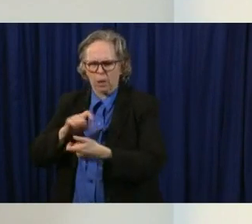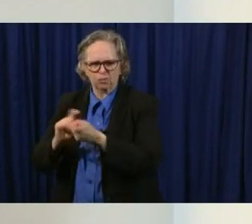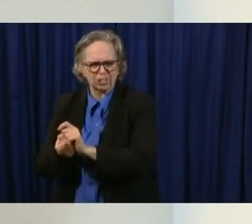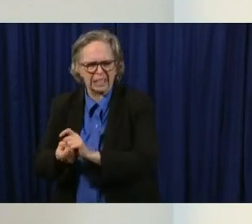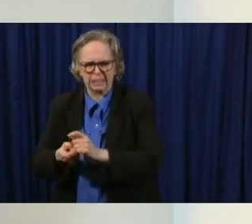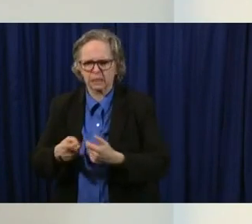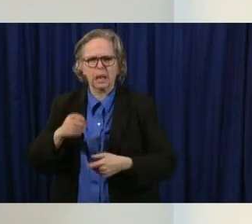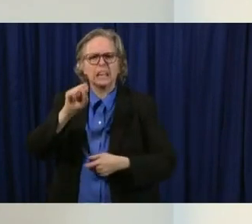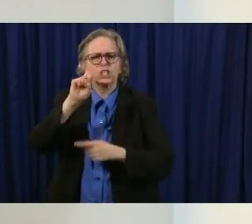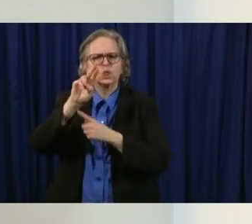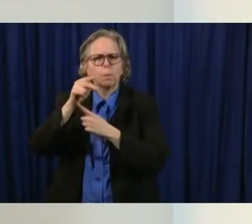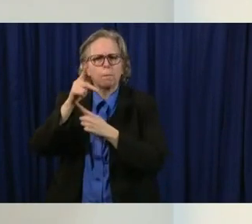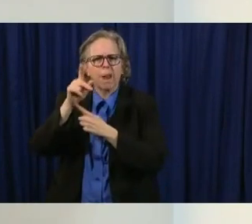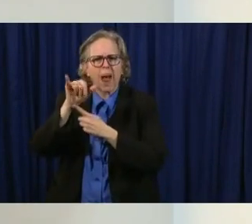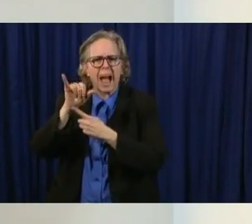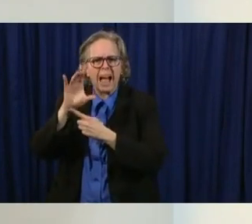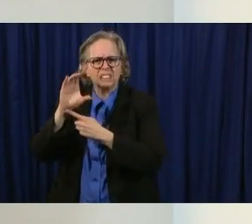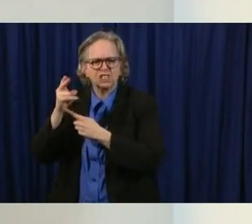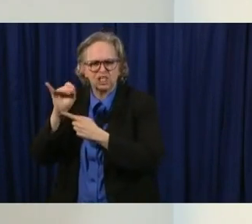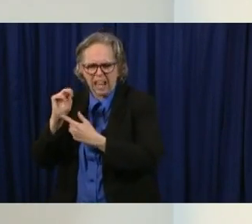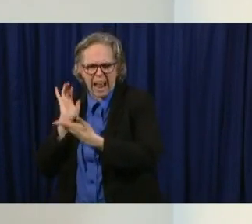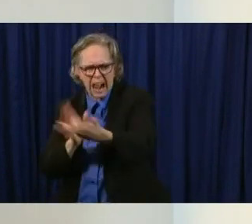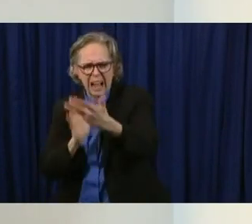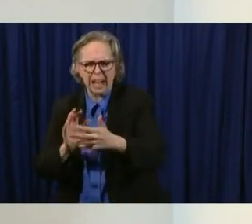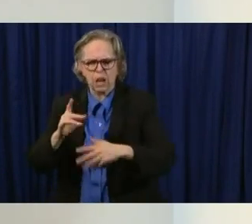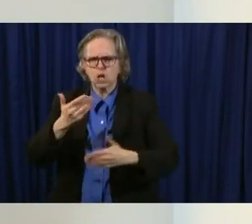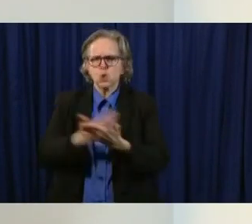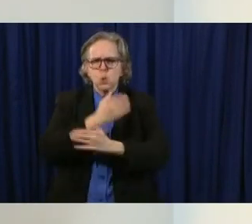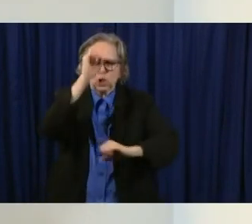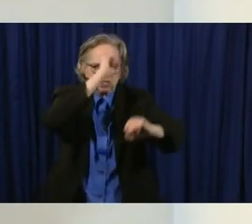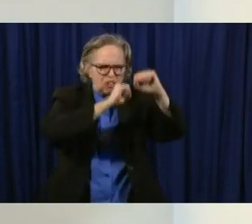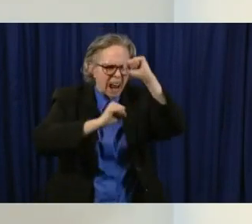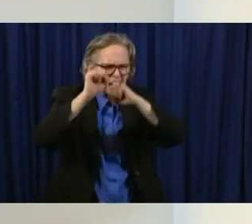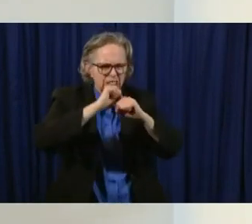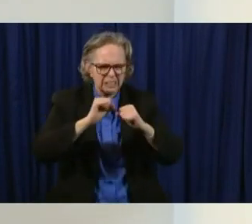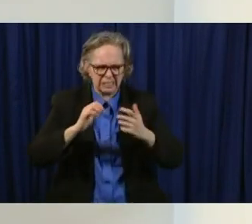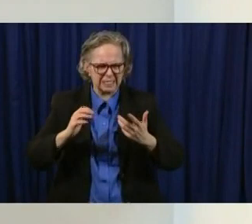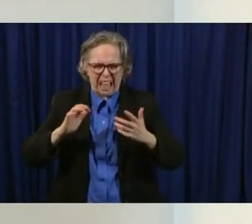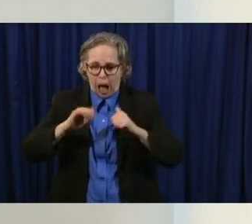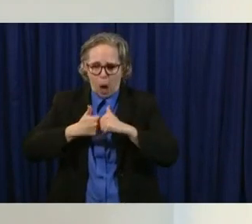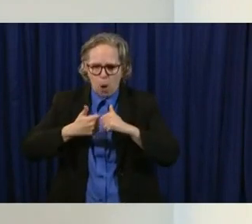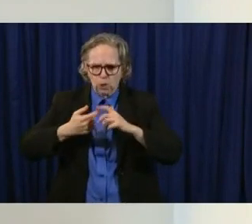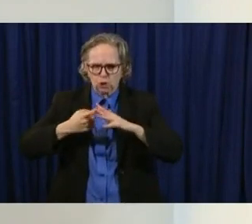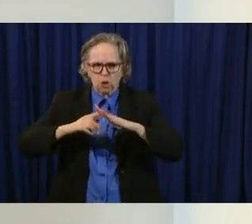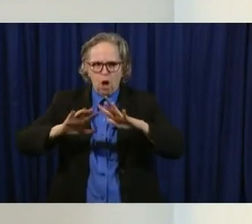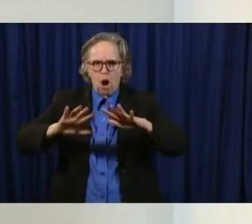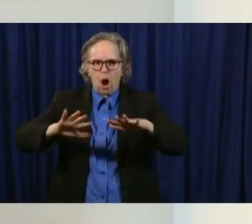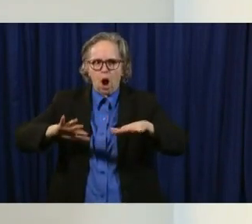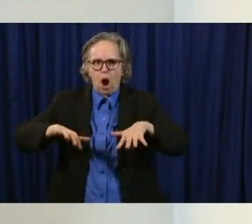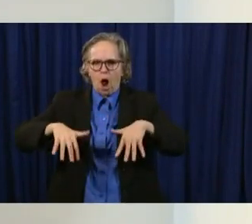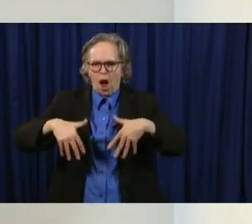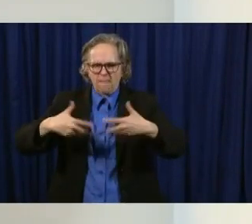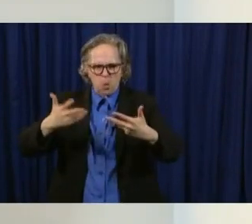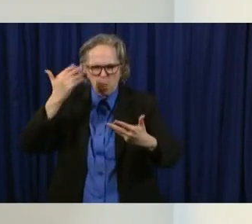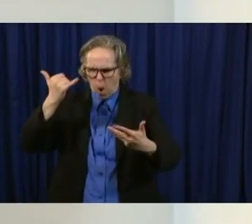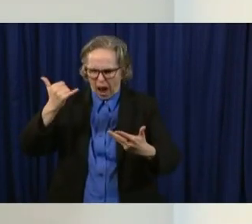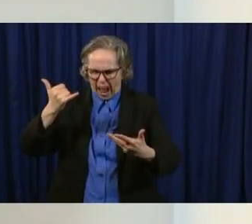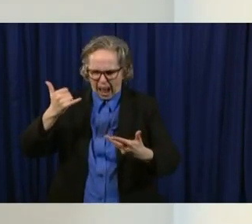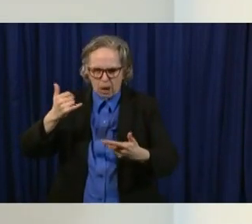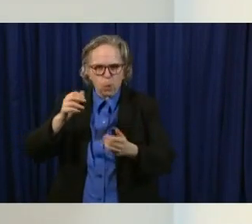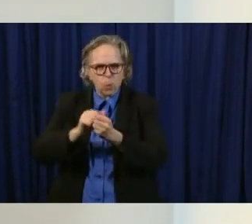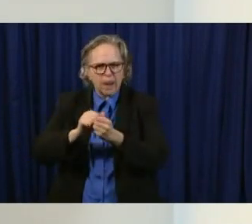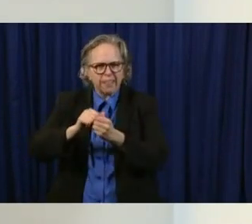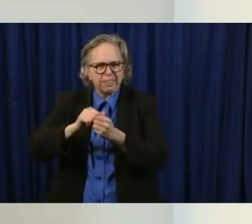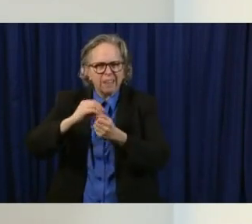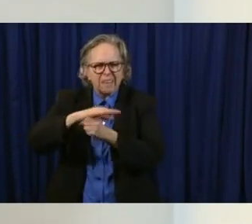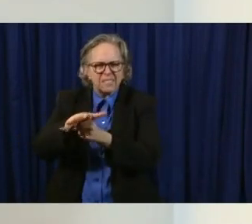that goes into start from zero with a virus that nobody knew to figure out to get us to where we are today. It's, it's been an amazing,